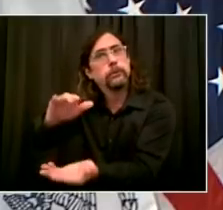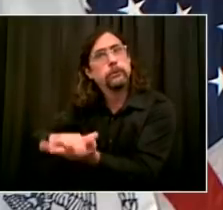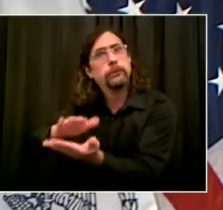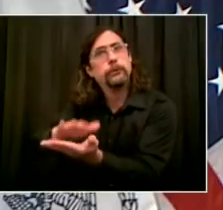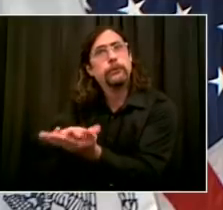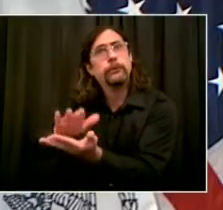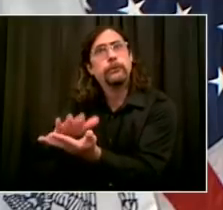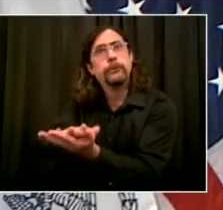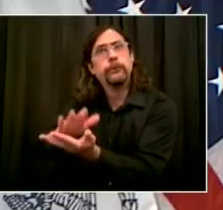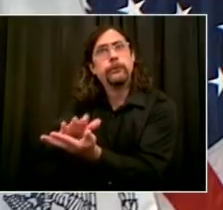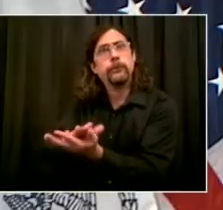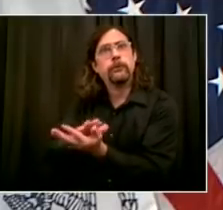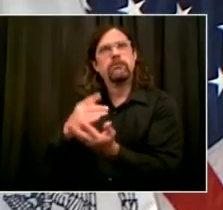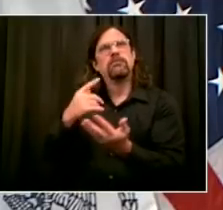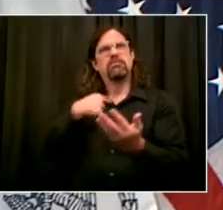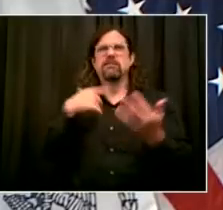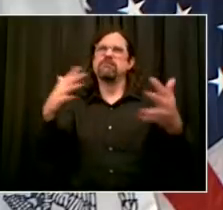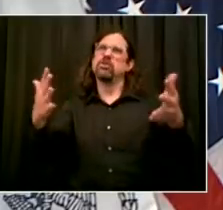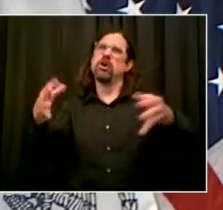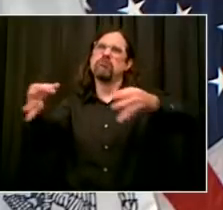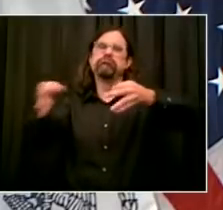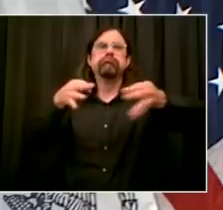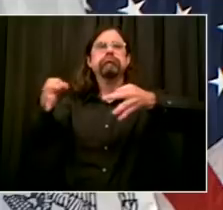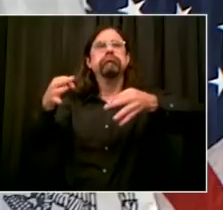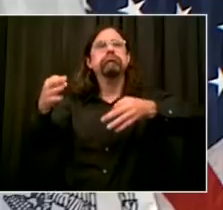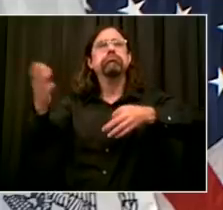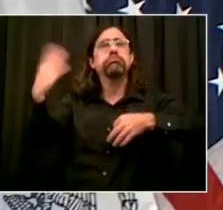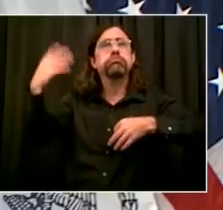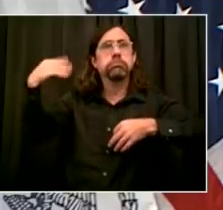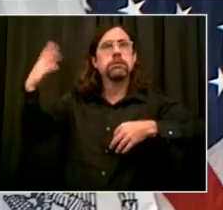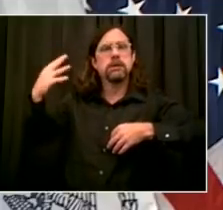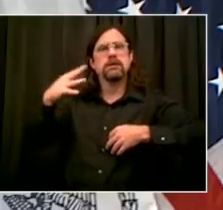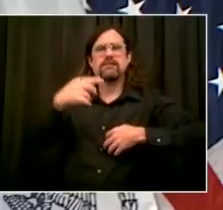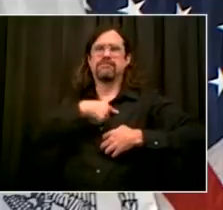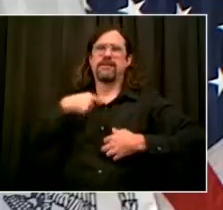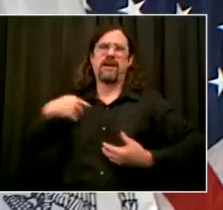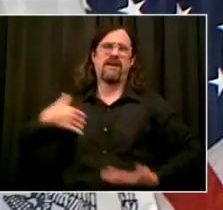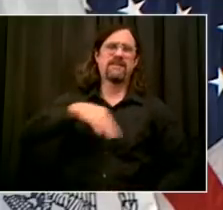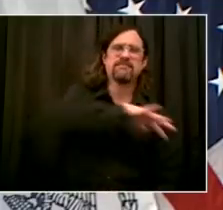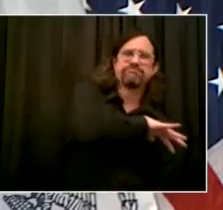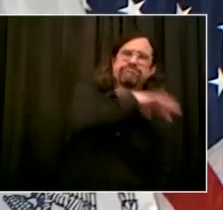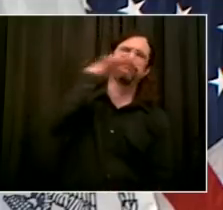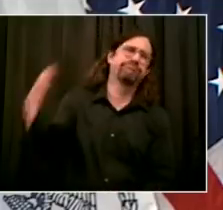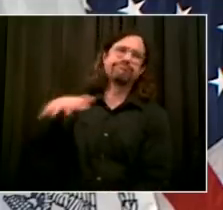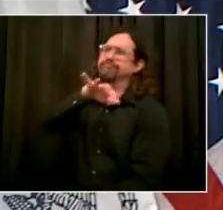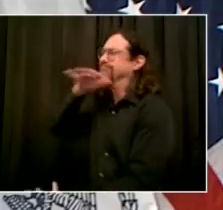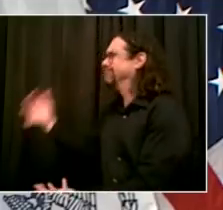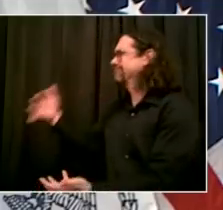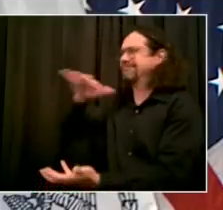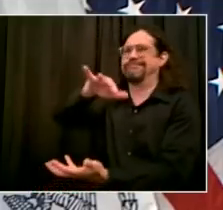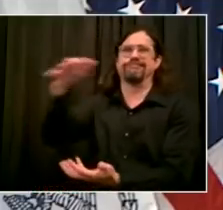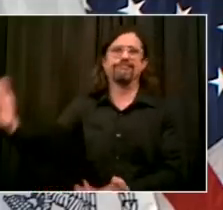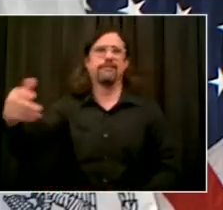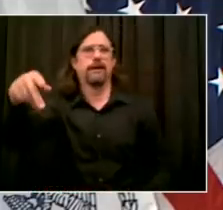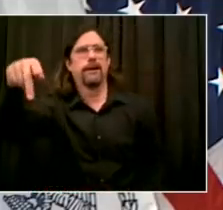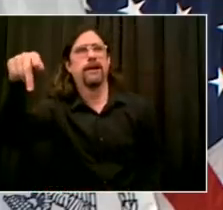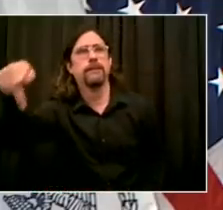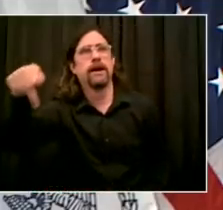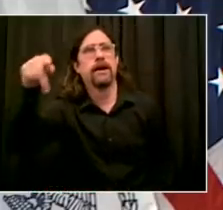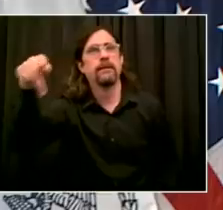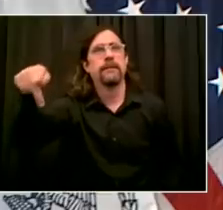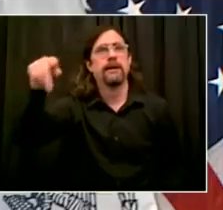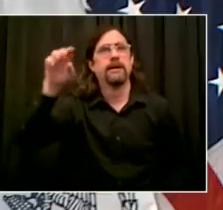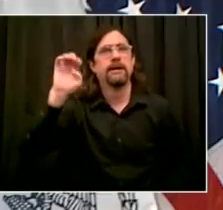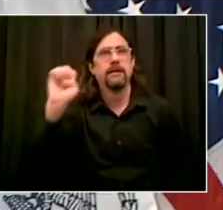different supplies, the PPE, the cleaning supplies, all the work that's been done on ventilation, the work that's being done to create